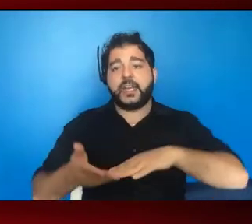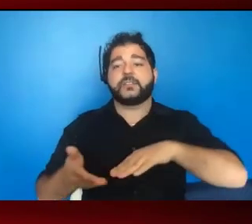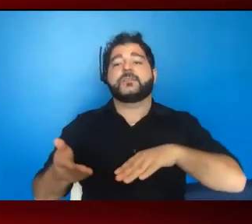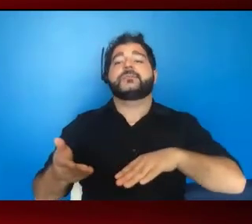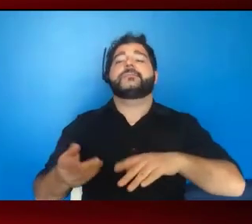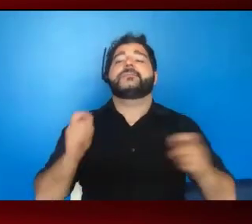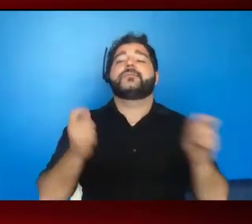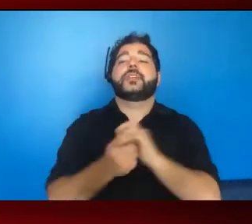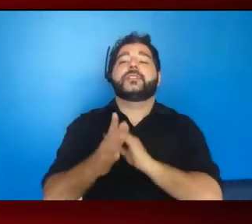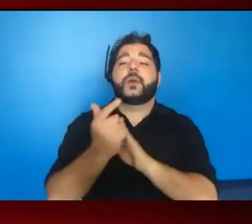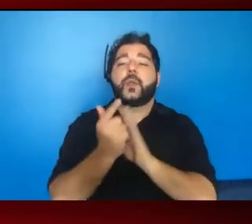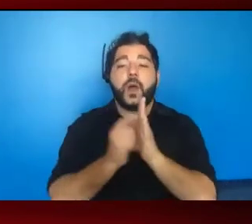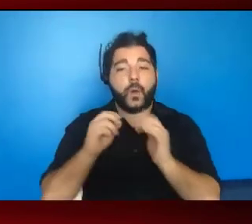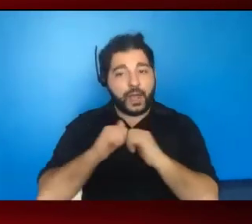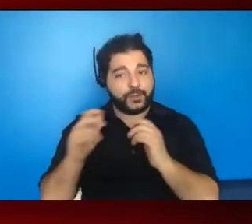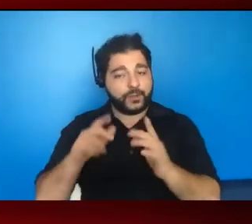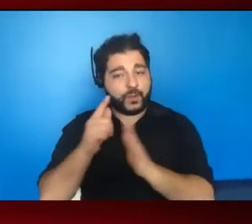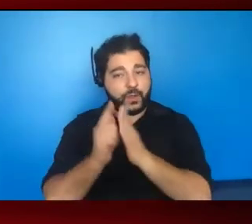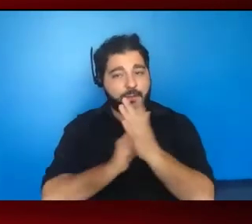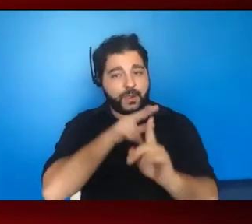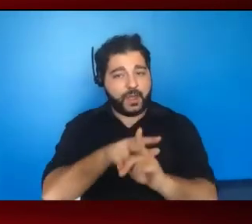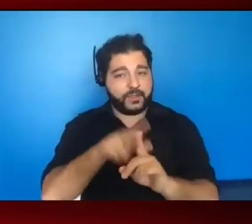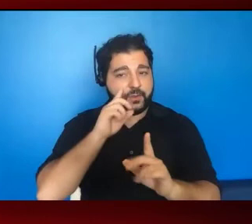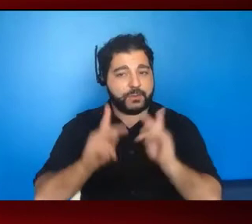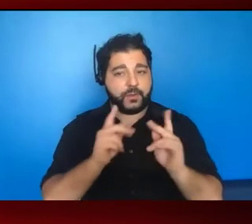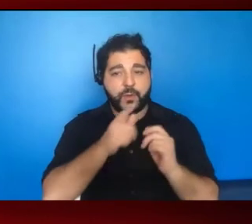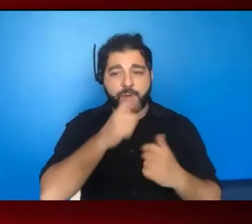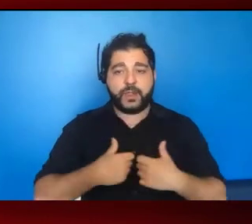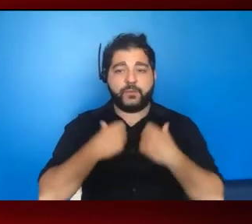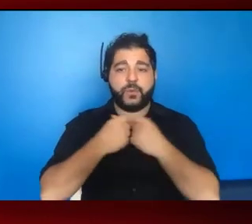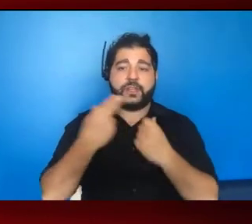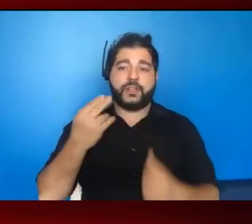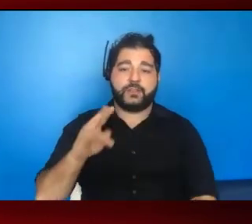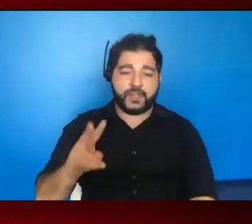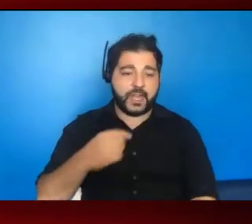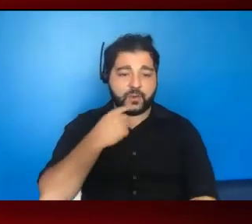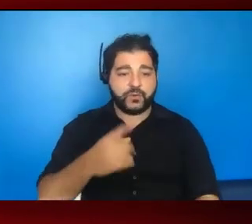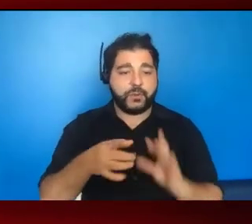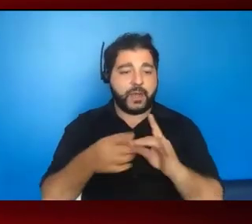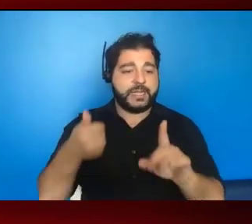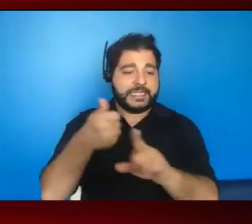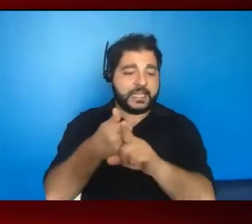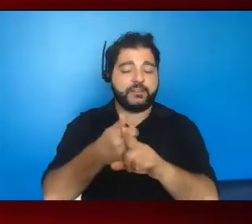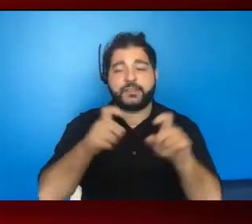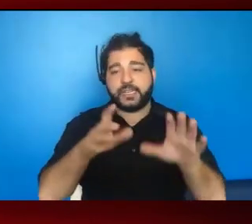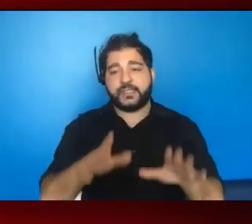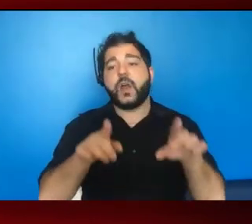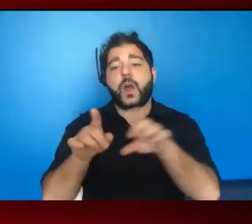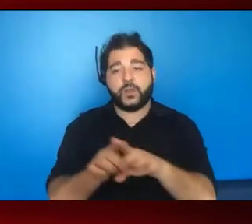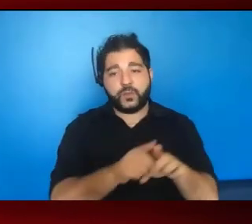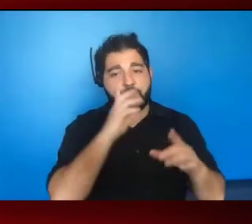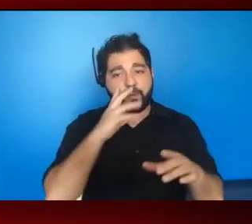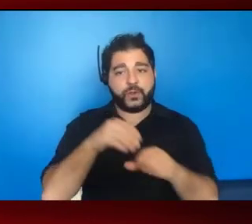or the application of these laws for the sake of people living with HIV. I already told you about the self-testing, and this time I'll also include the web